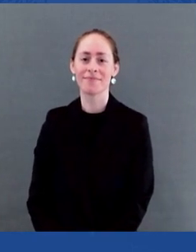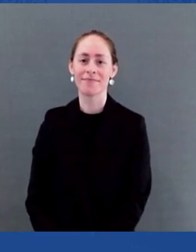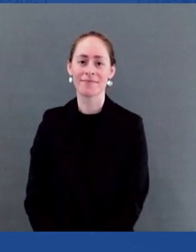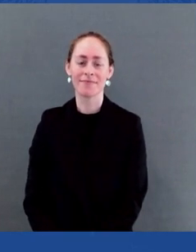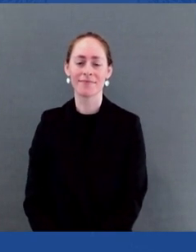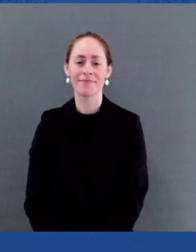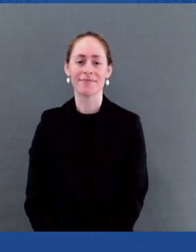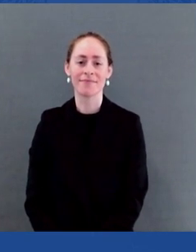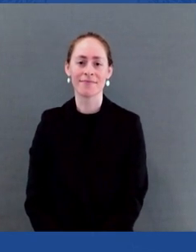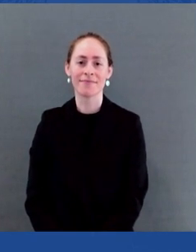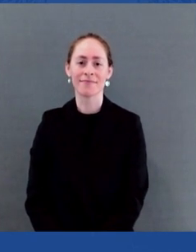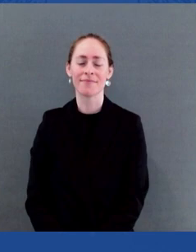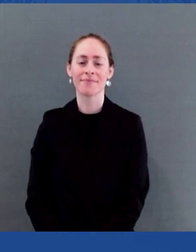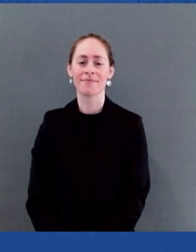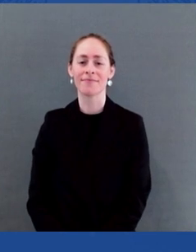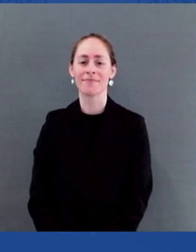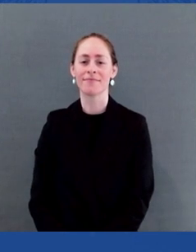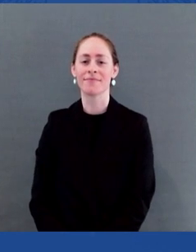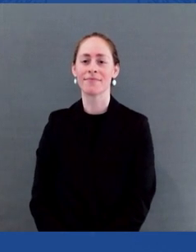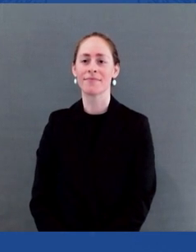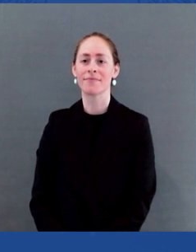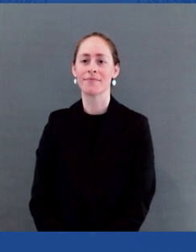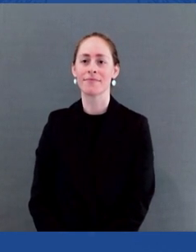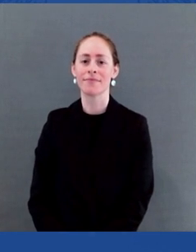Dr. Kingasong, you can call me Joe Biden.